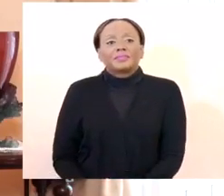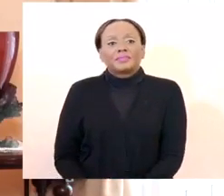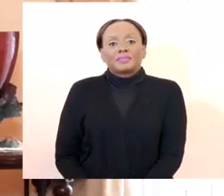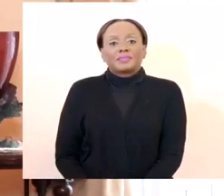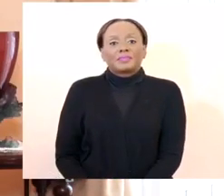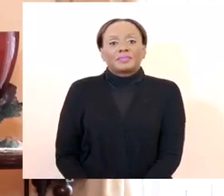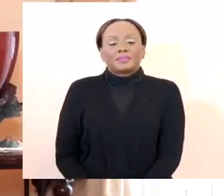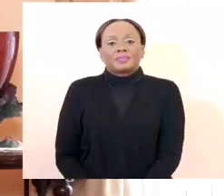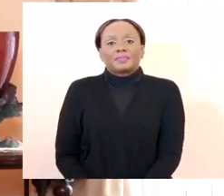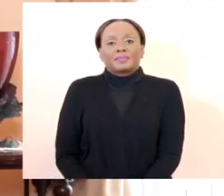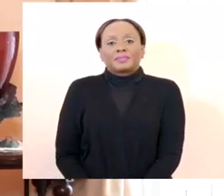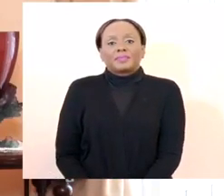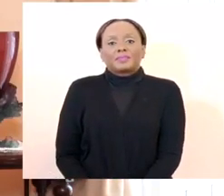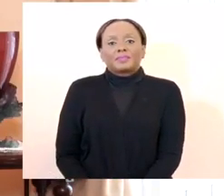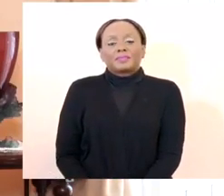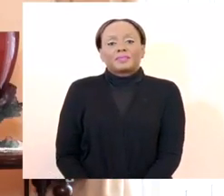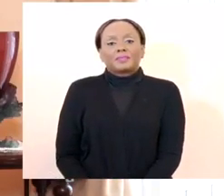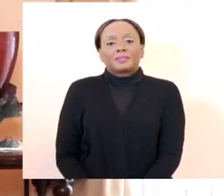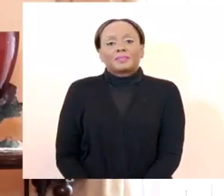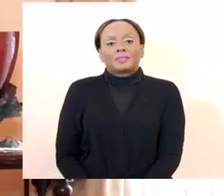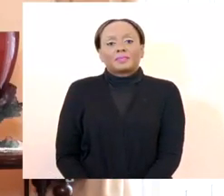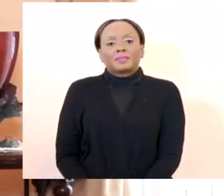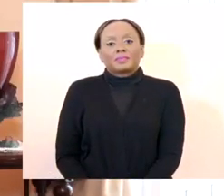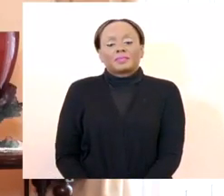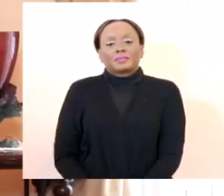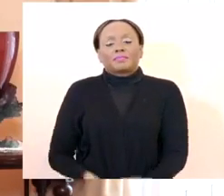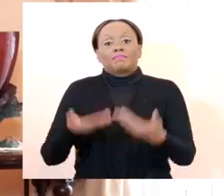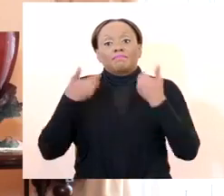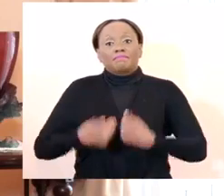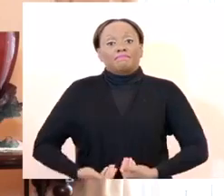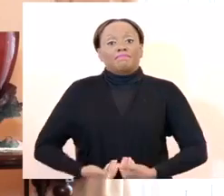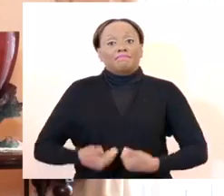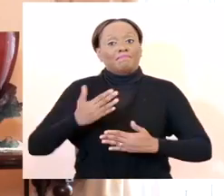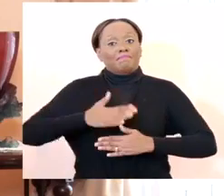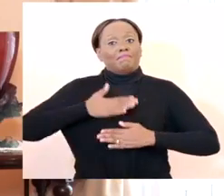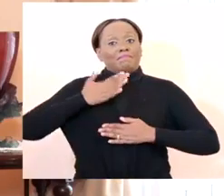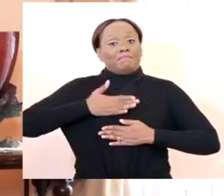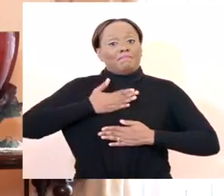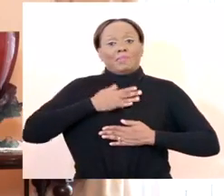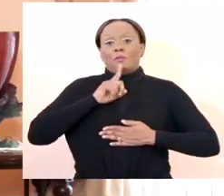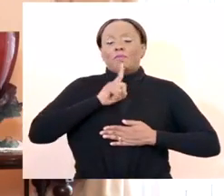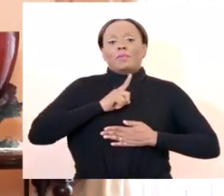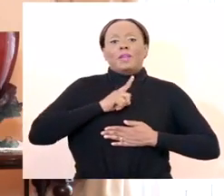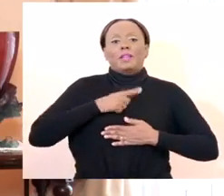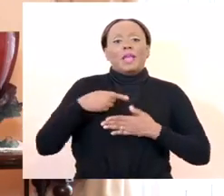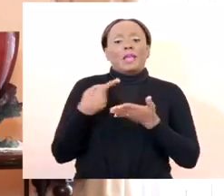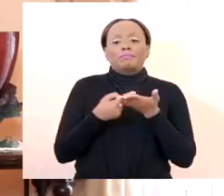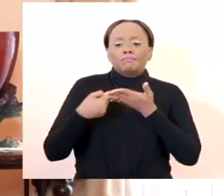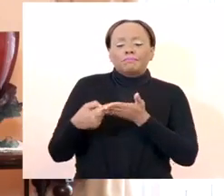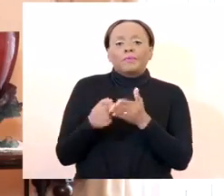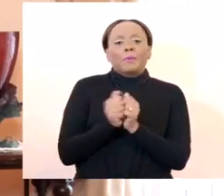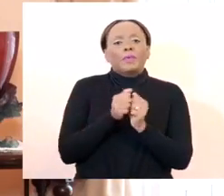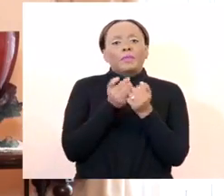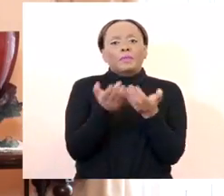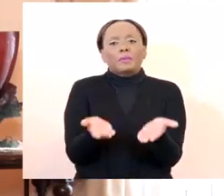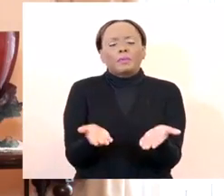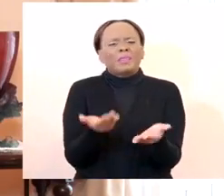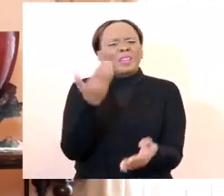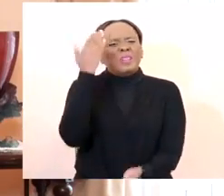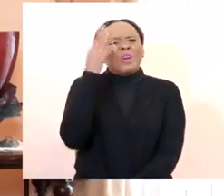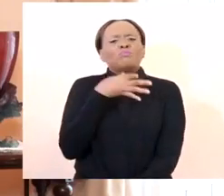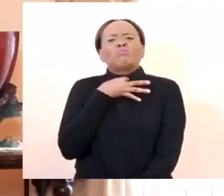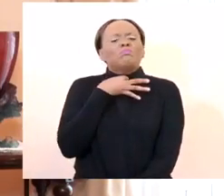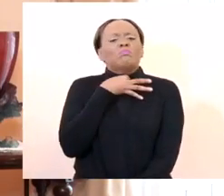I'm happy to be able to address you briefly this evening on something that I know you would have been quite curious